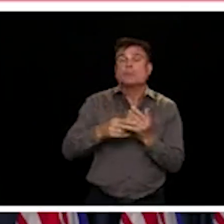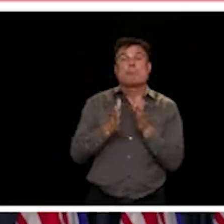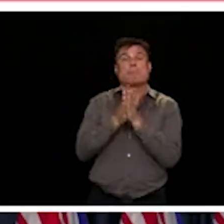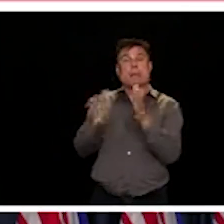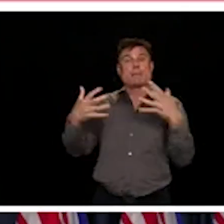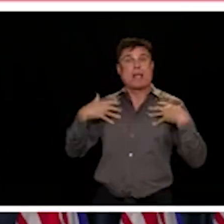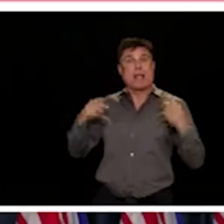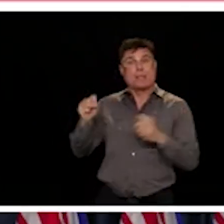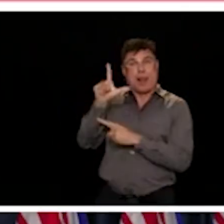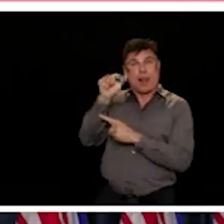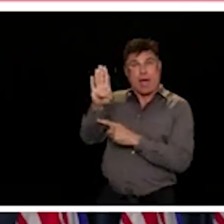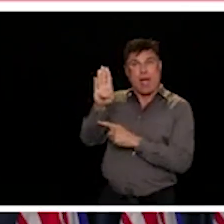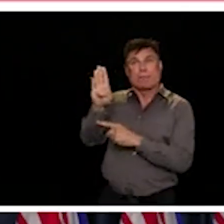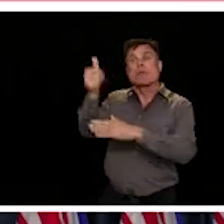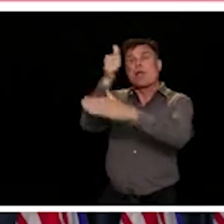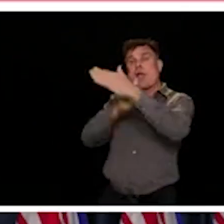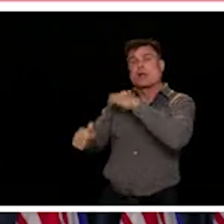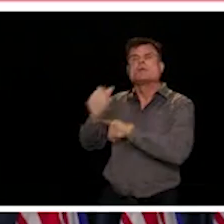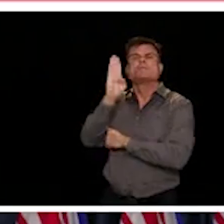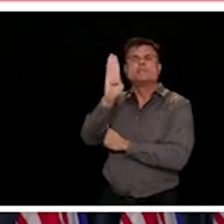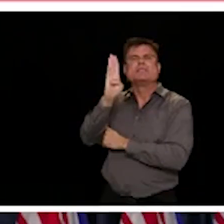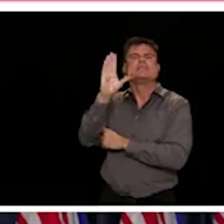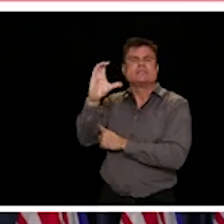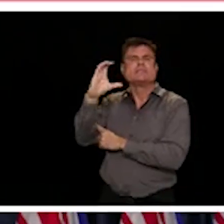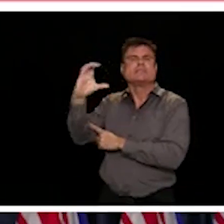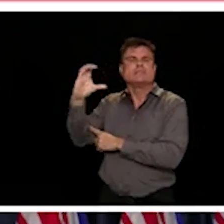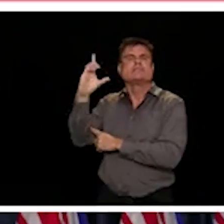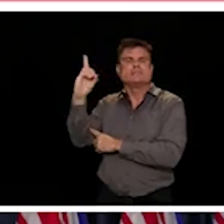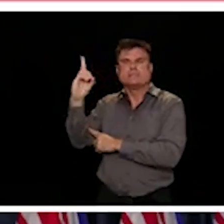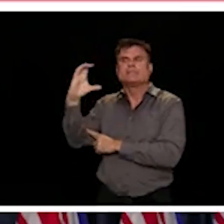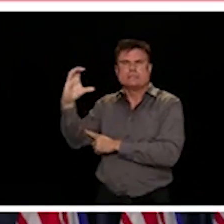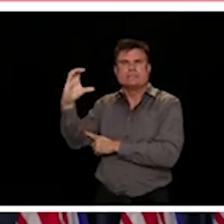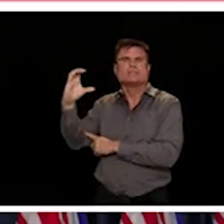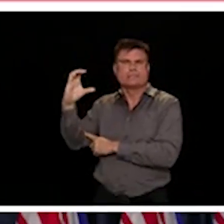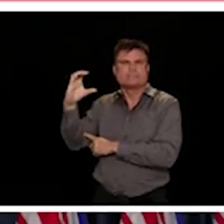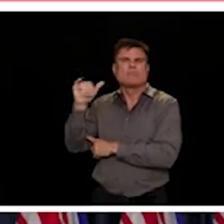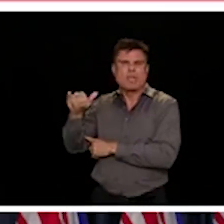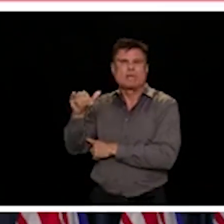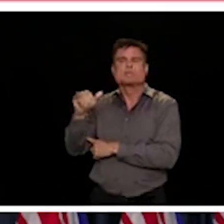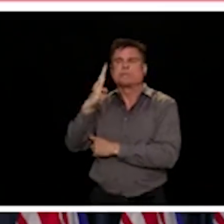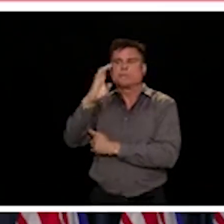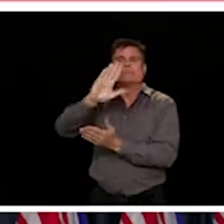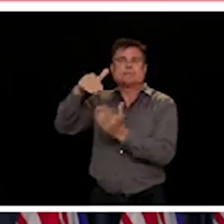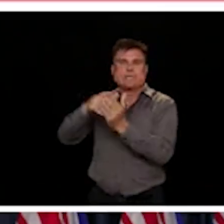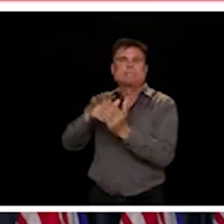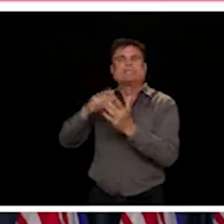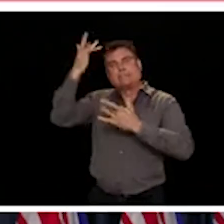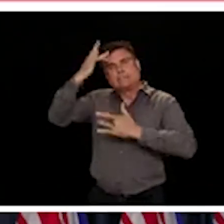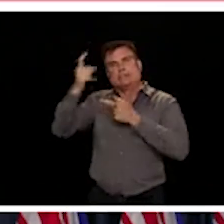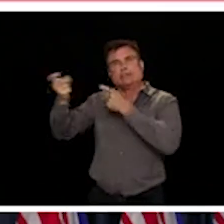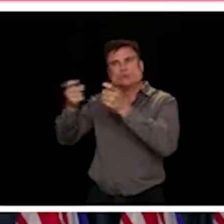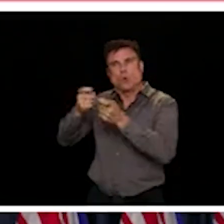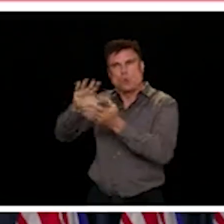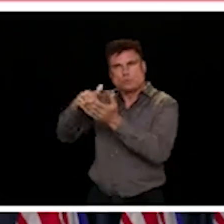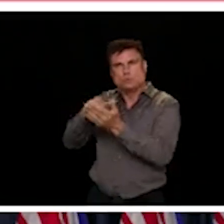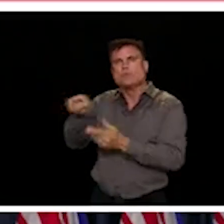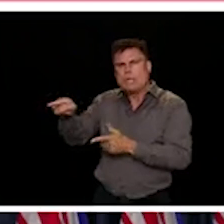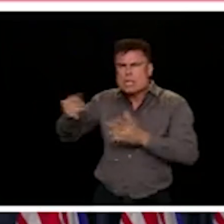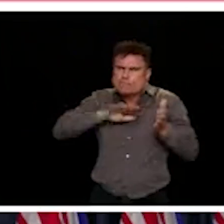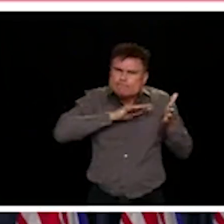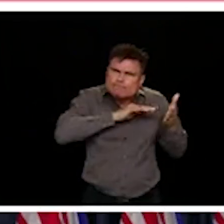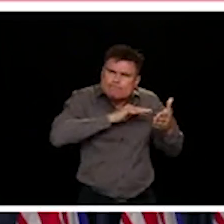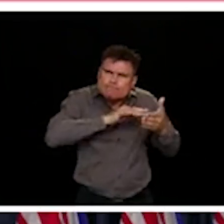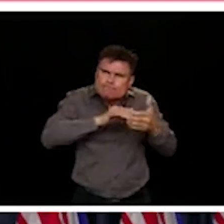expertise in assessing water samples for communicable diseases. And they are working to develop